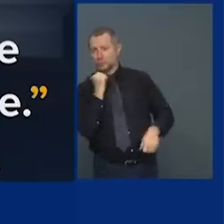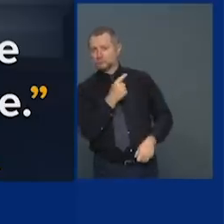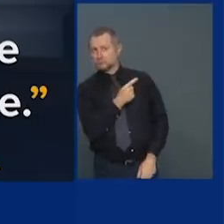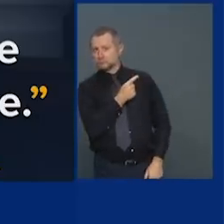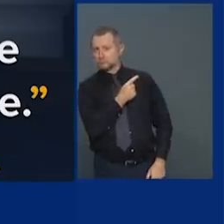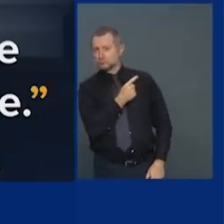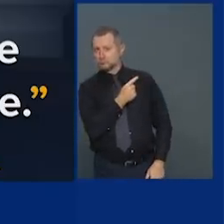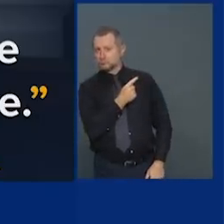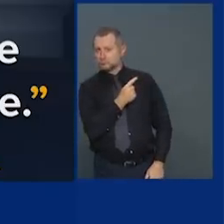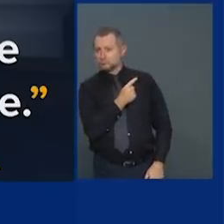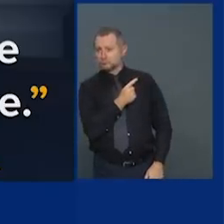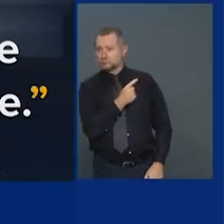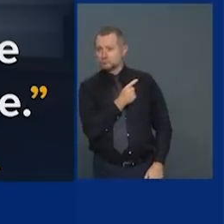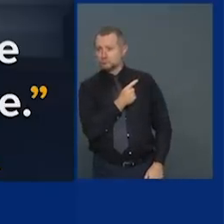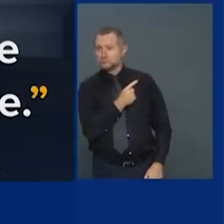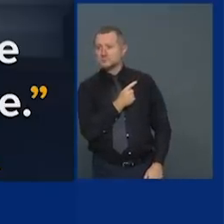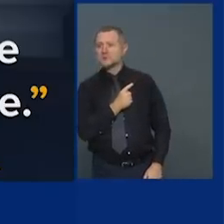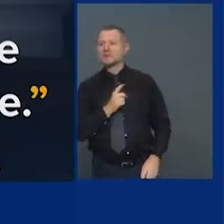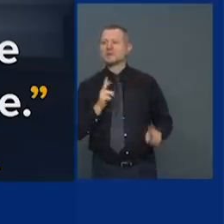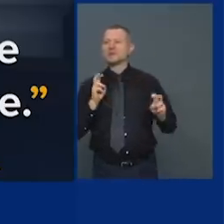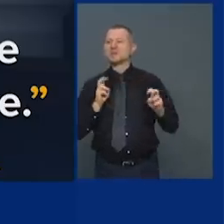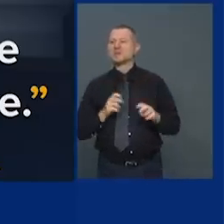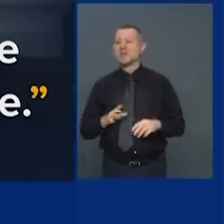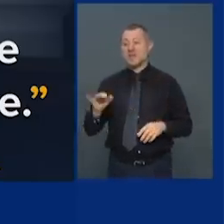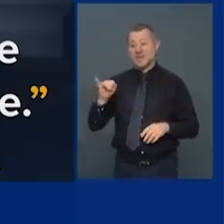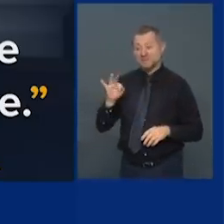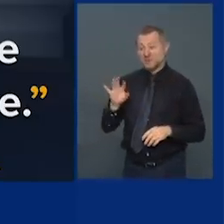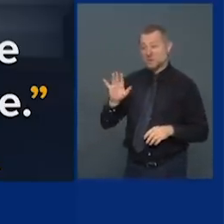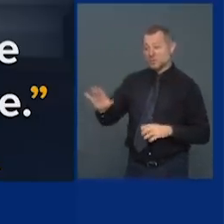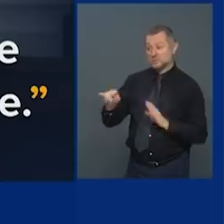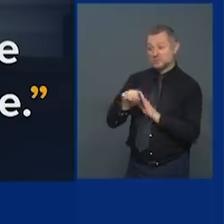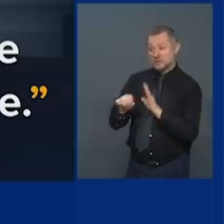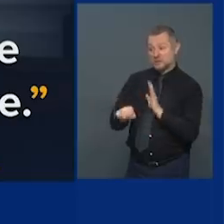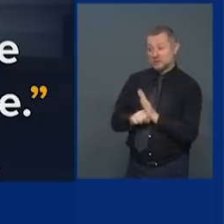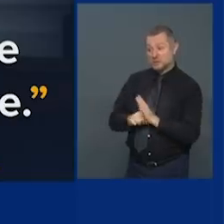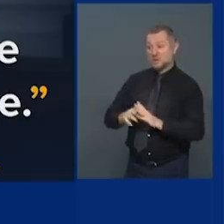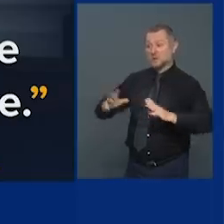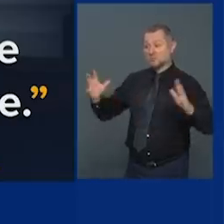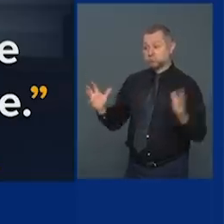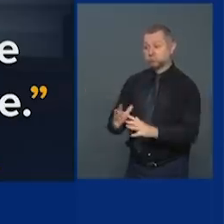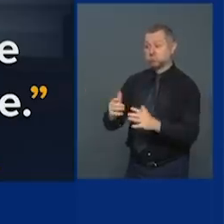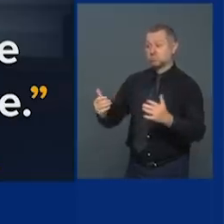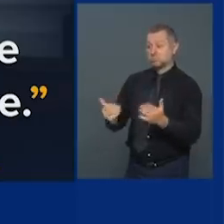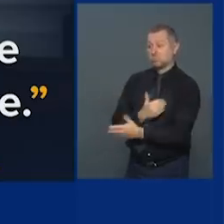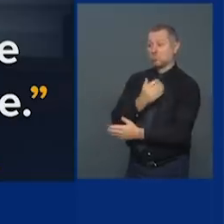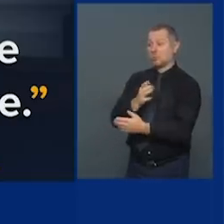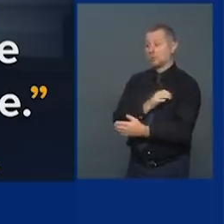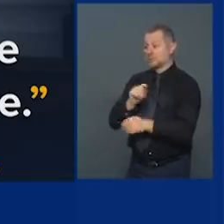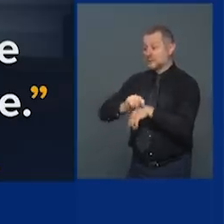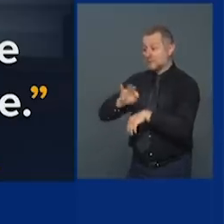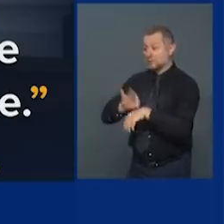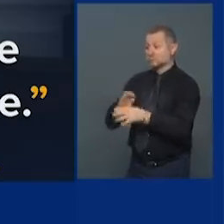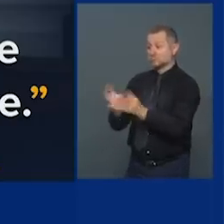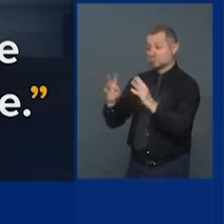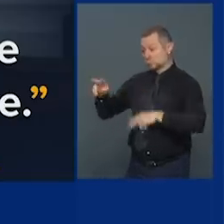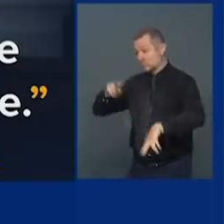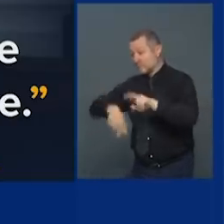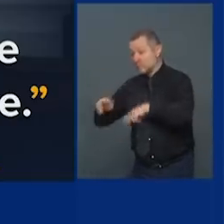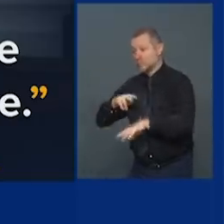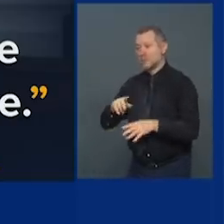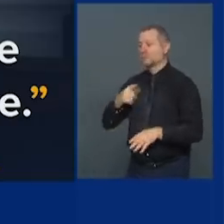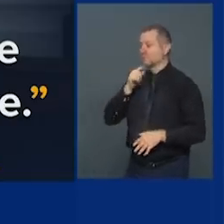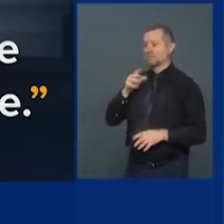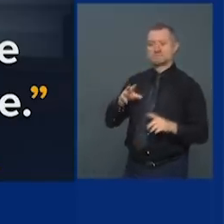i'm not giving you the vaccine that's what he's saying it's a threat it's also